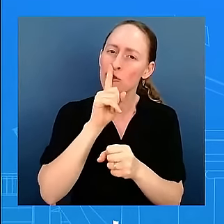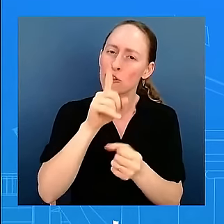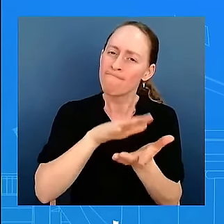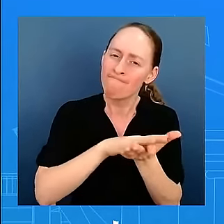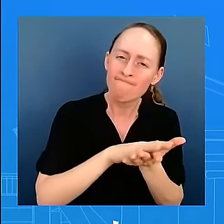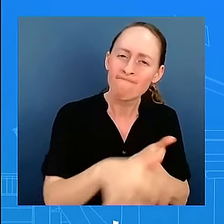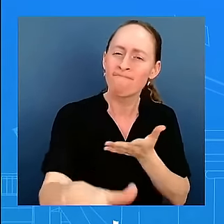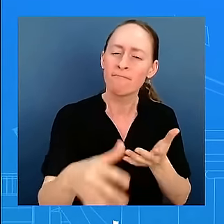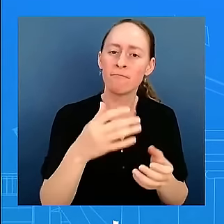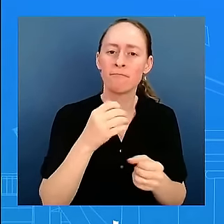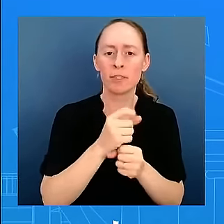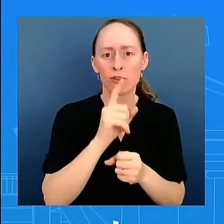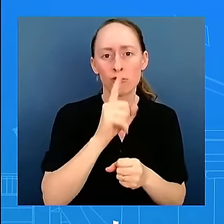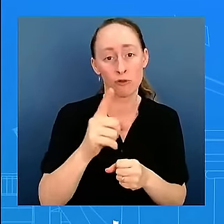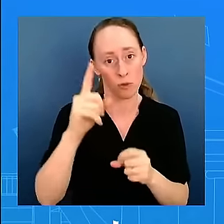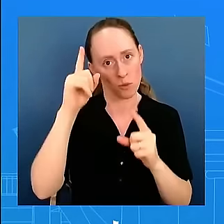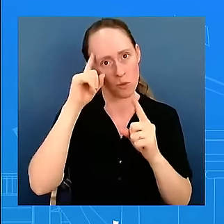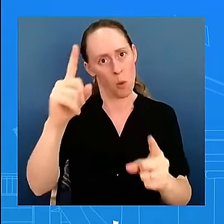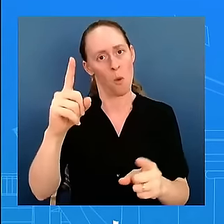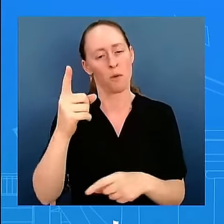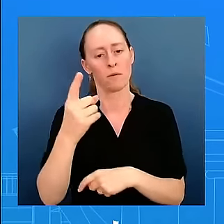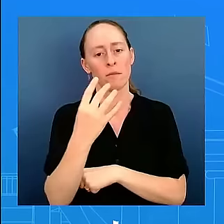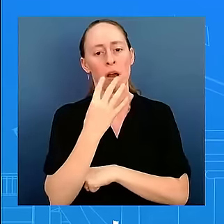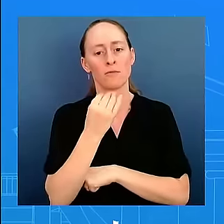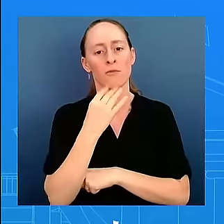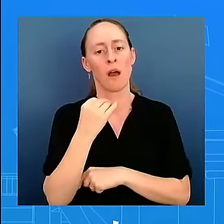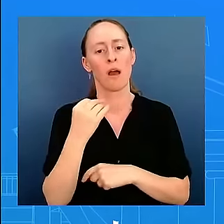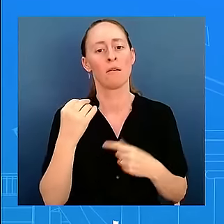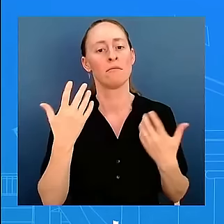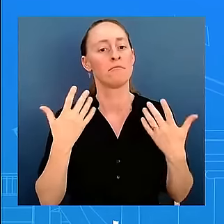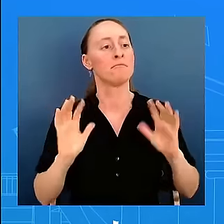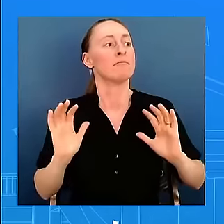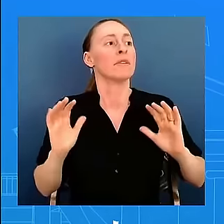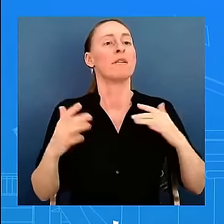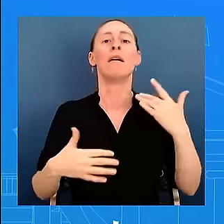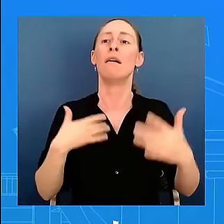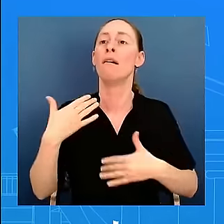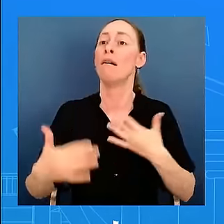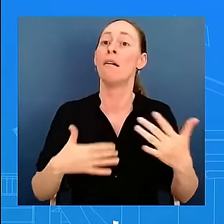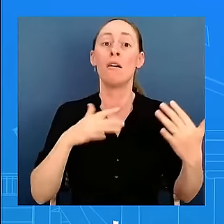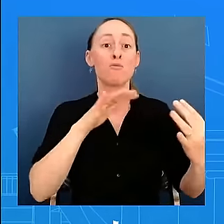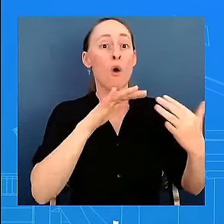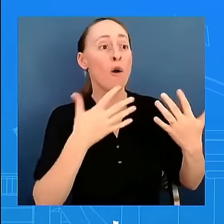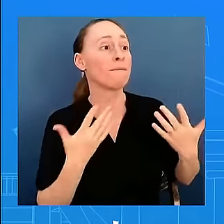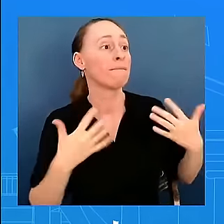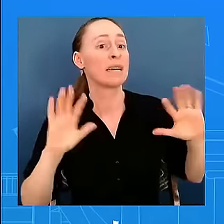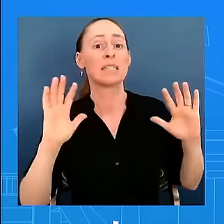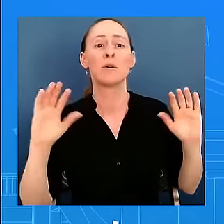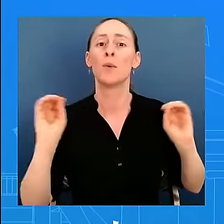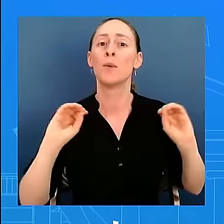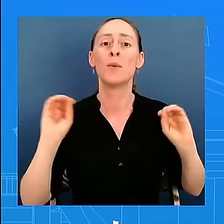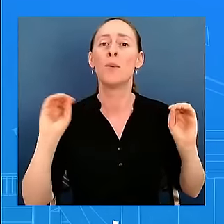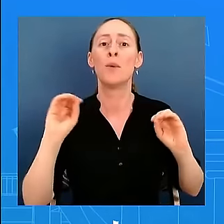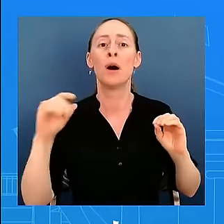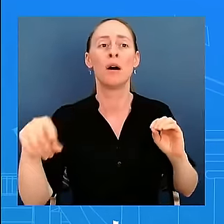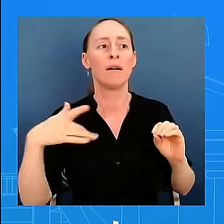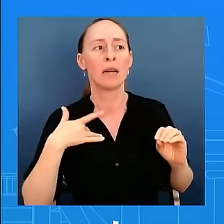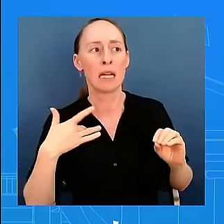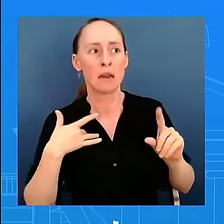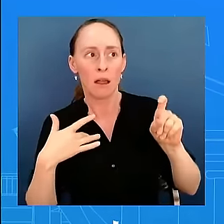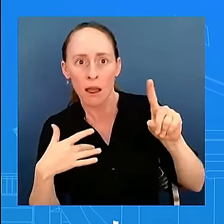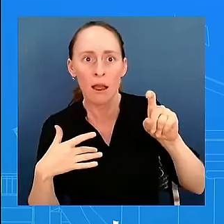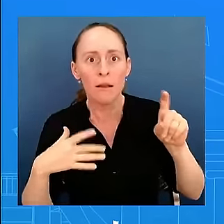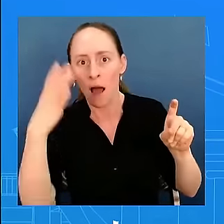the post-war situation looks like, it can't end with Hamas being in control over Gaza. So I don't think that the two things are necessarily